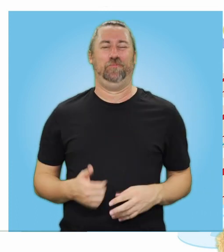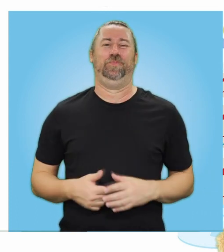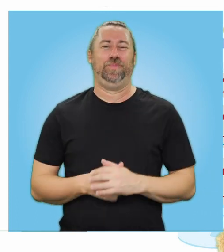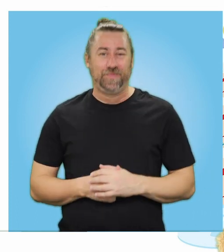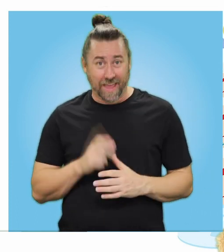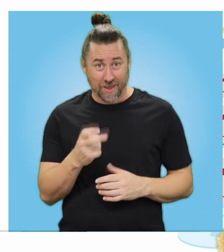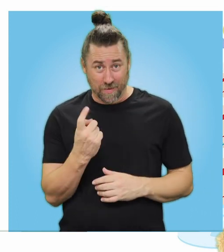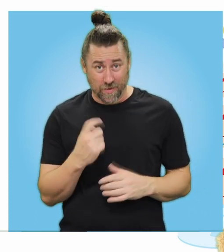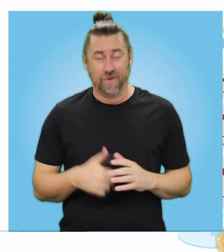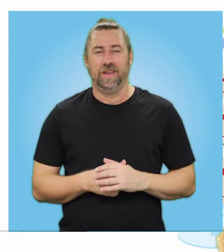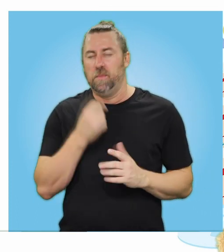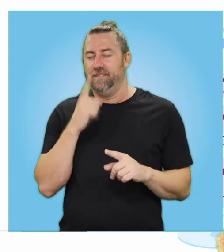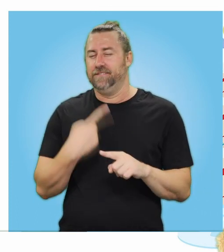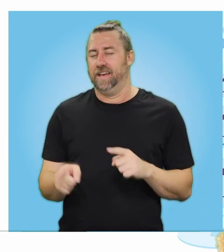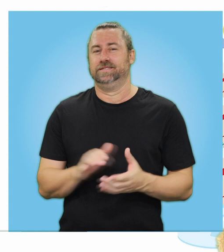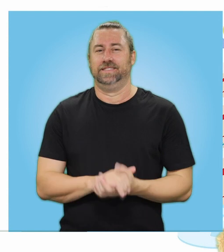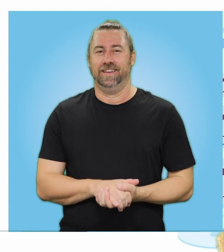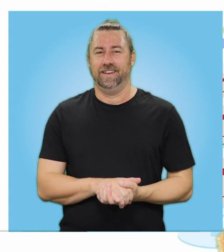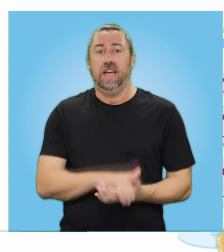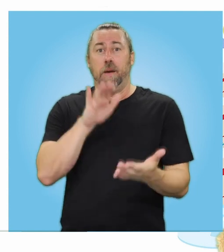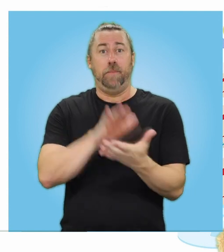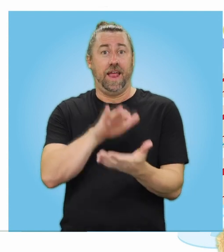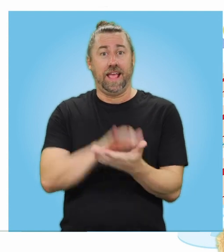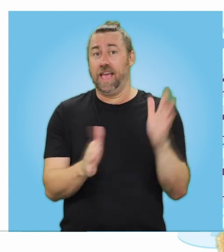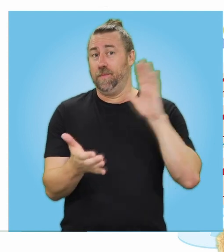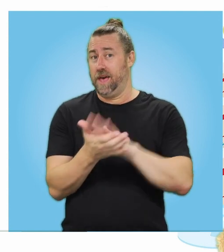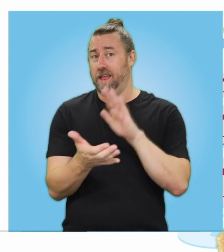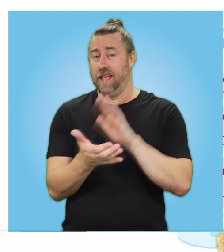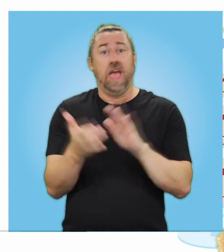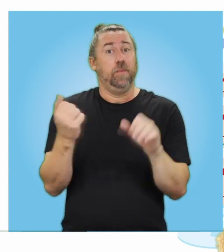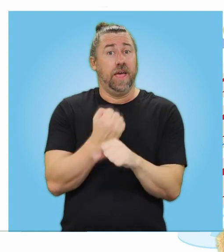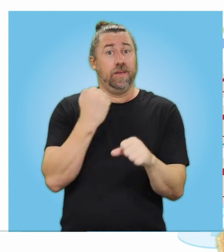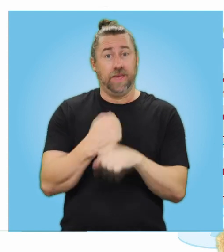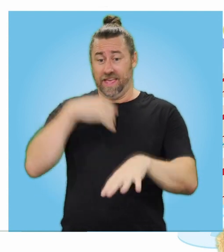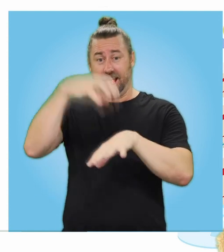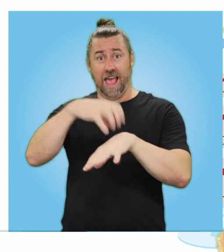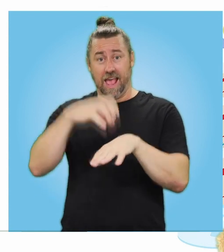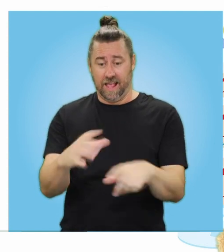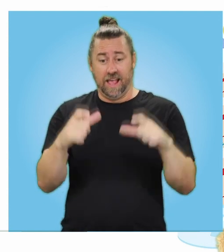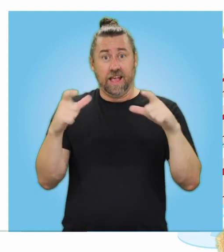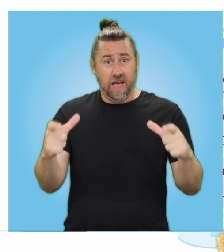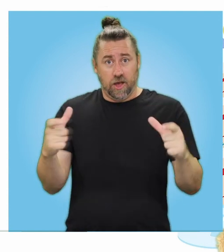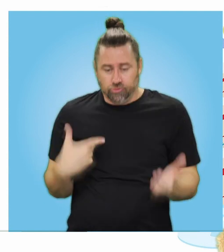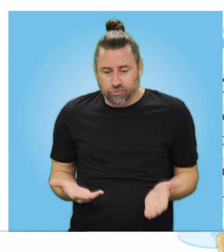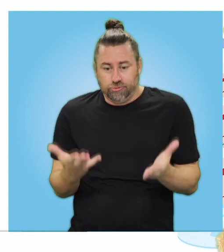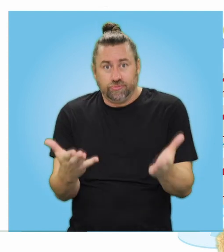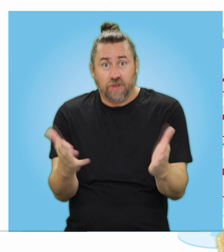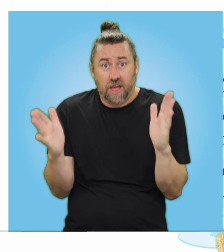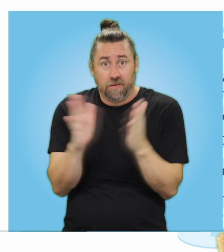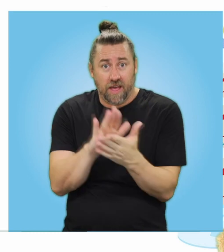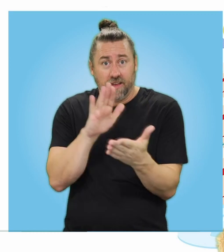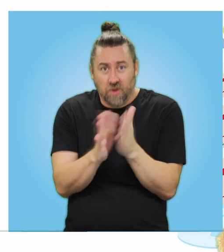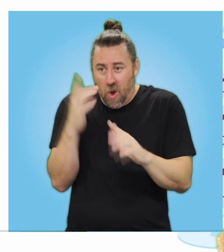Let's try again. A little bit faster this time. Pat-a-cake, pat-a-cake, baker's man. Bake me a